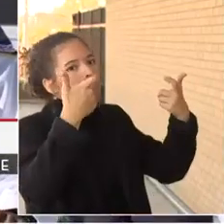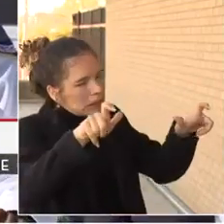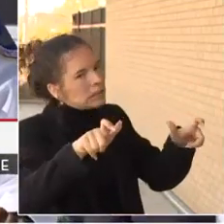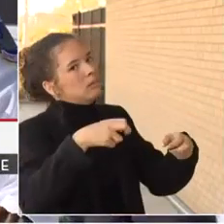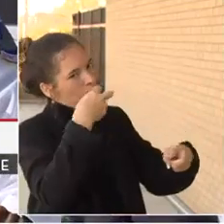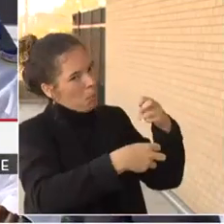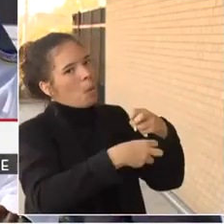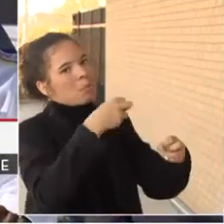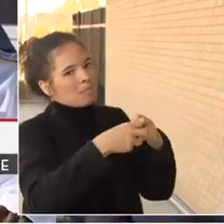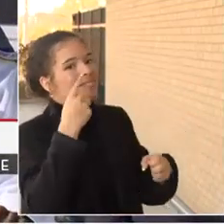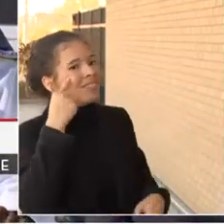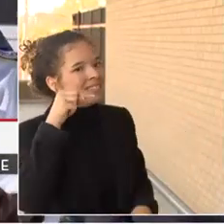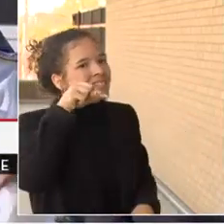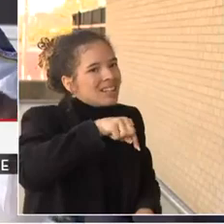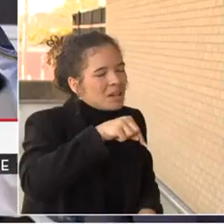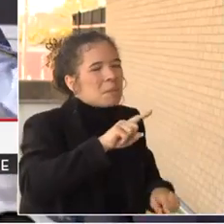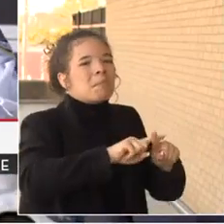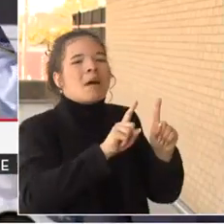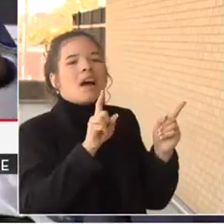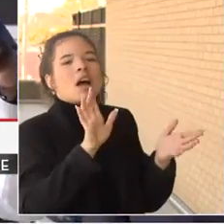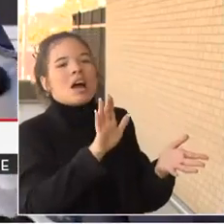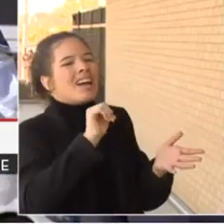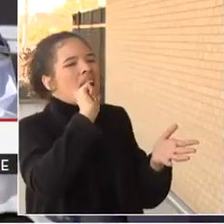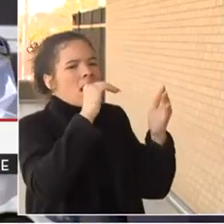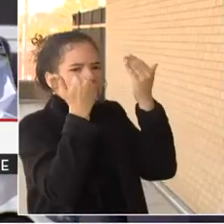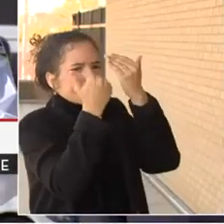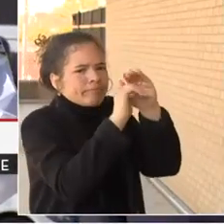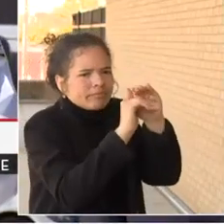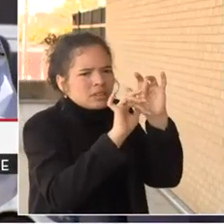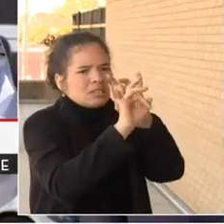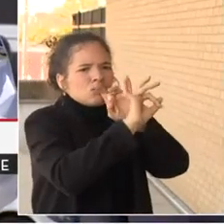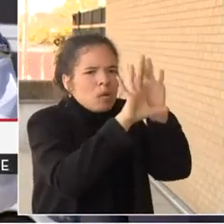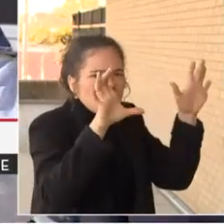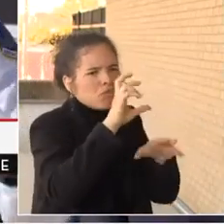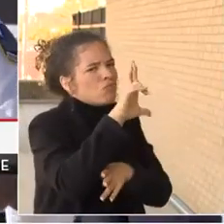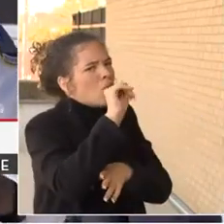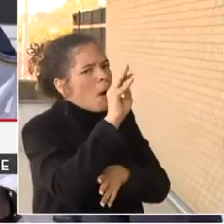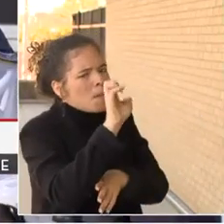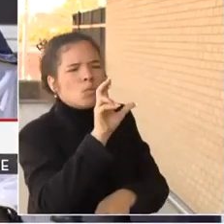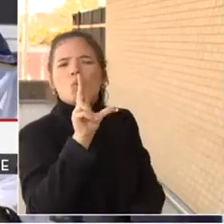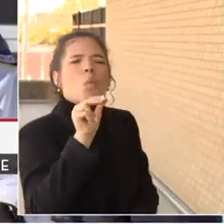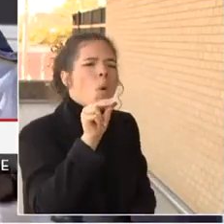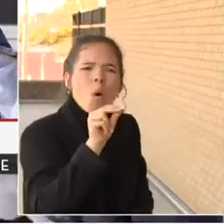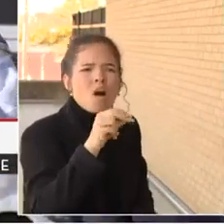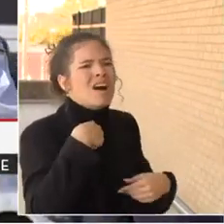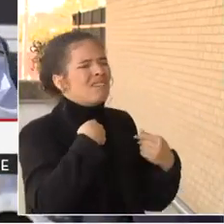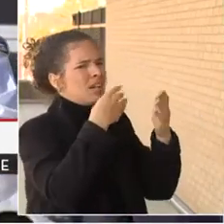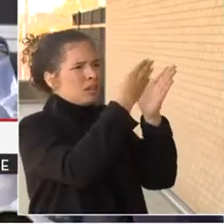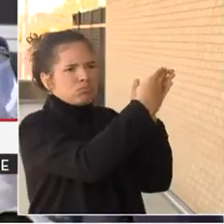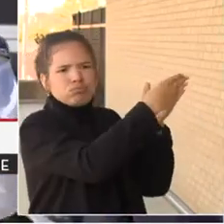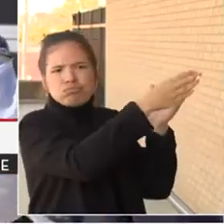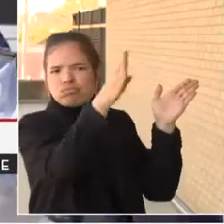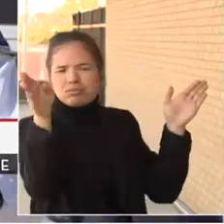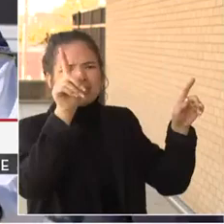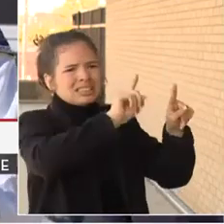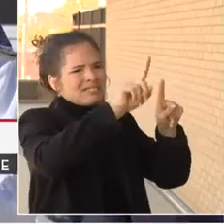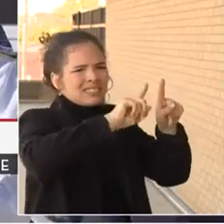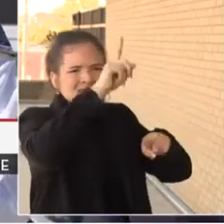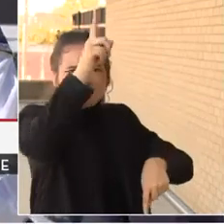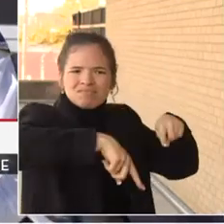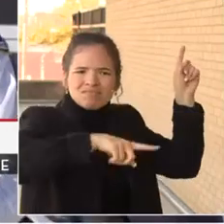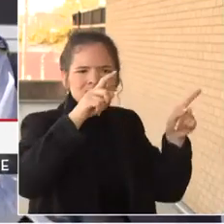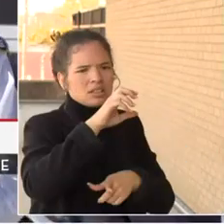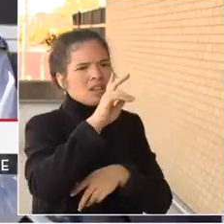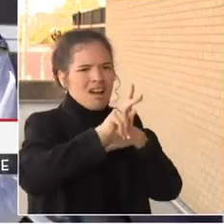know, yeah, just violent crime kind of thing. We are a multi-discipline police department with the ability to focus on all things. Now,